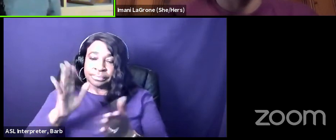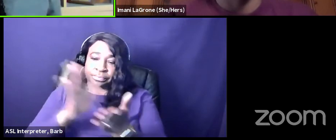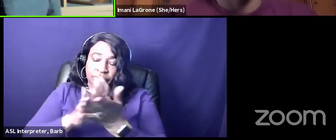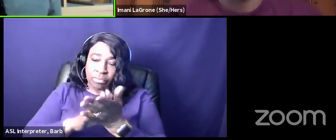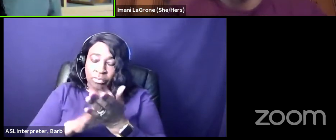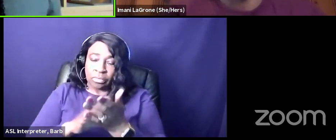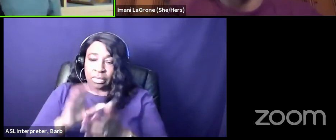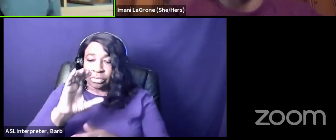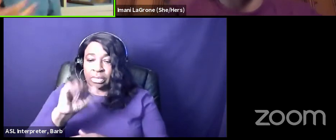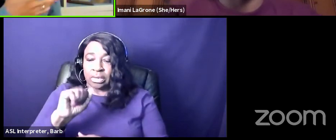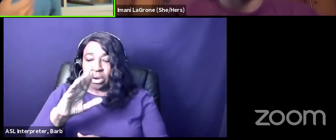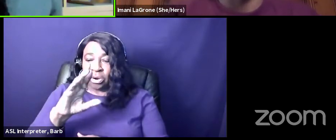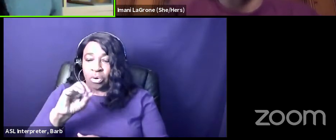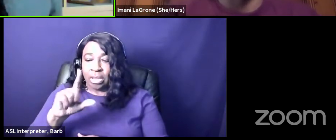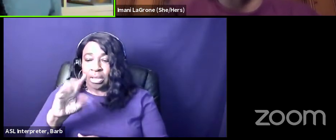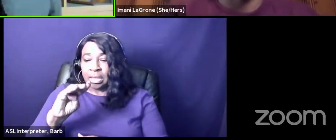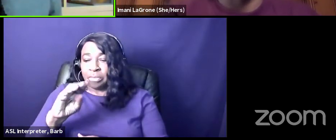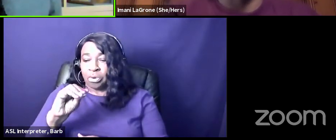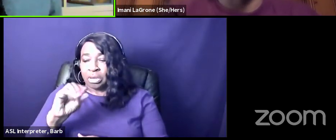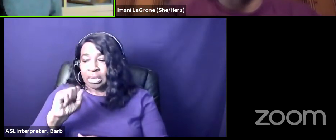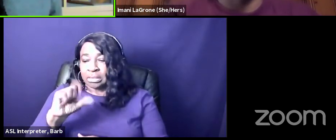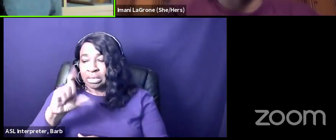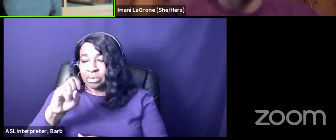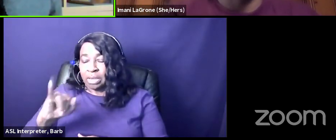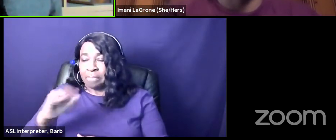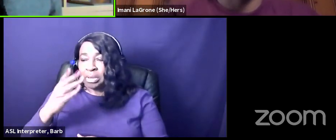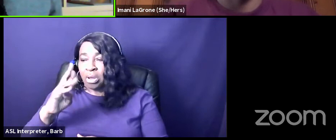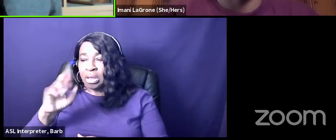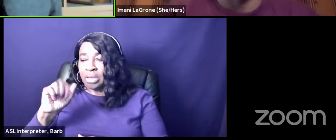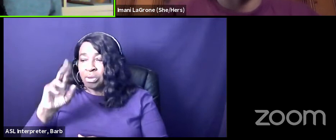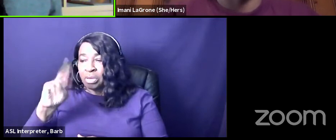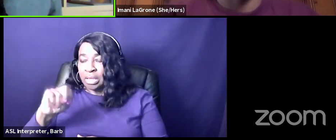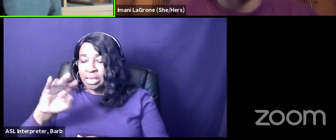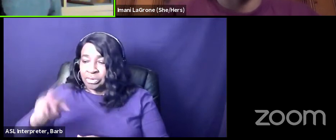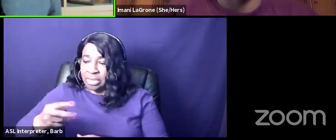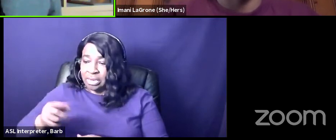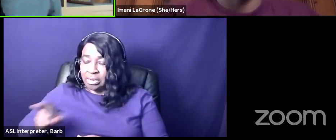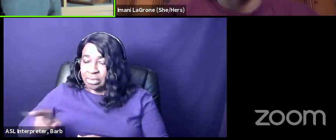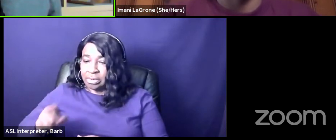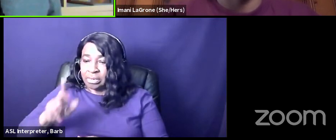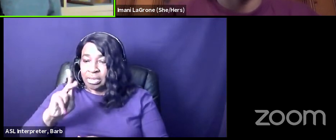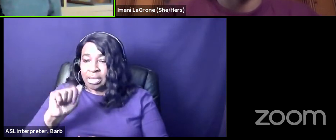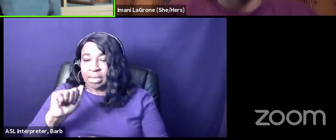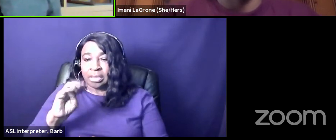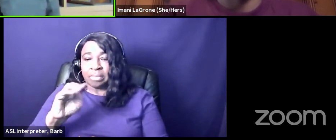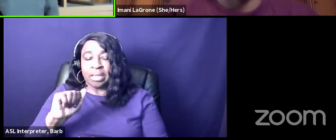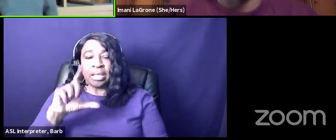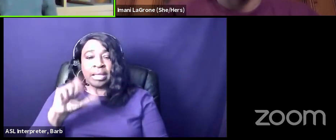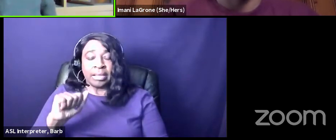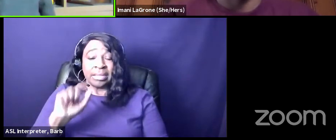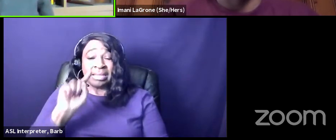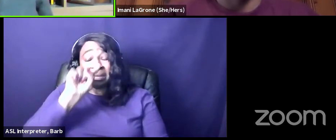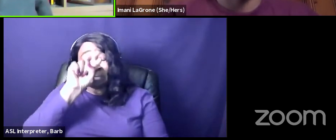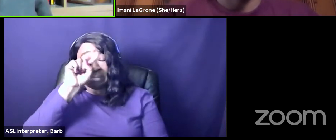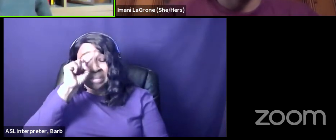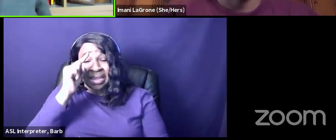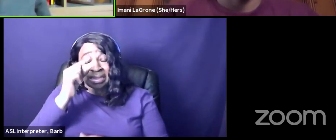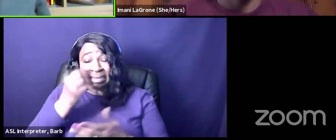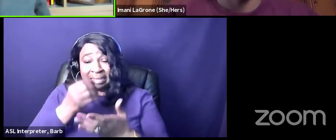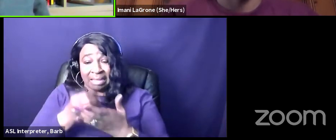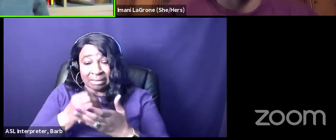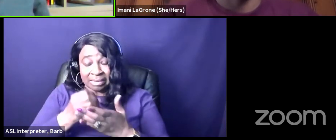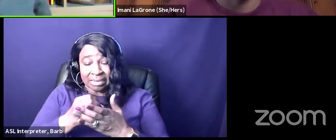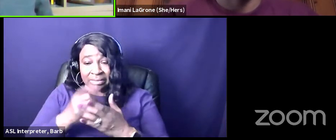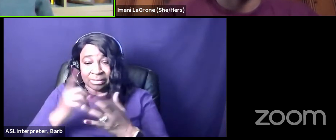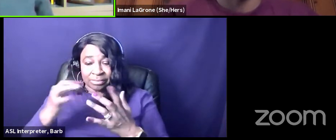until 1992 and then the only up until kamala harris in 2016. so black ethnicity sort of seeps its way into